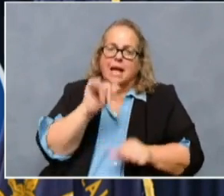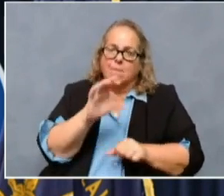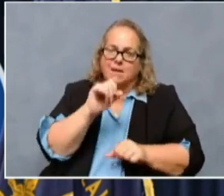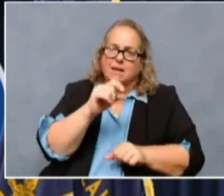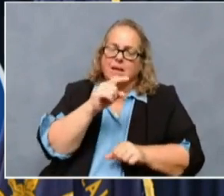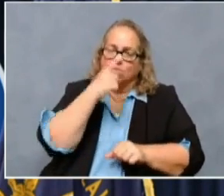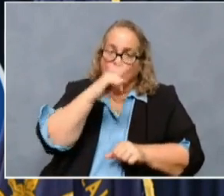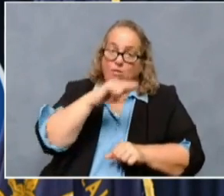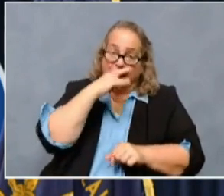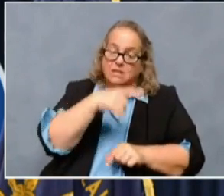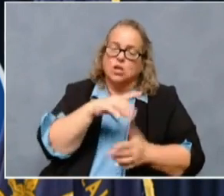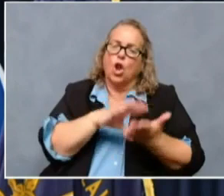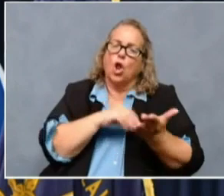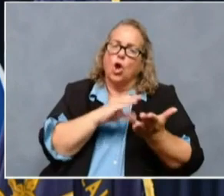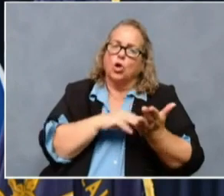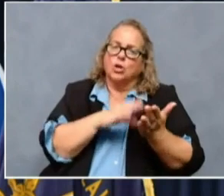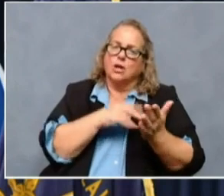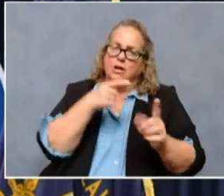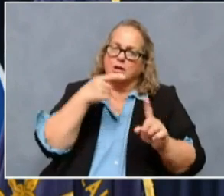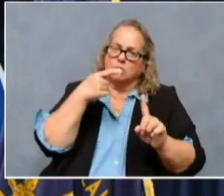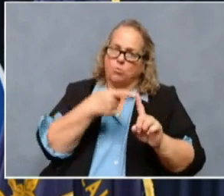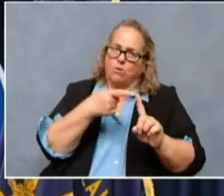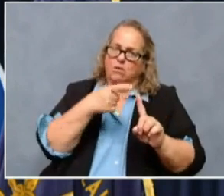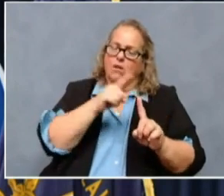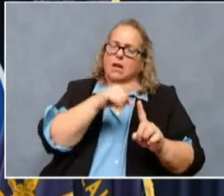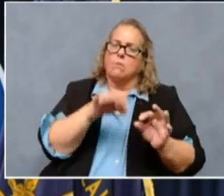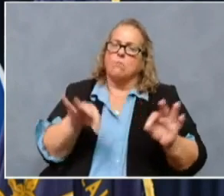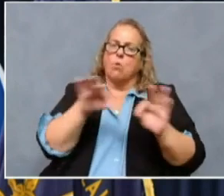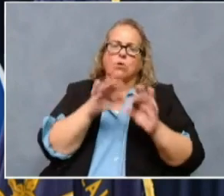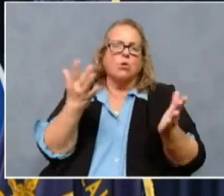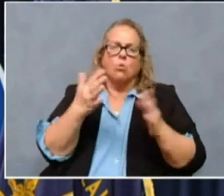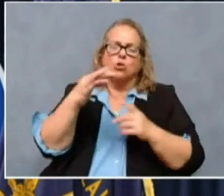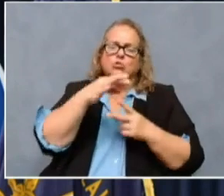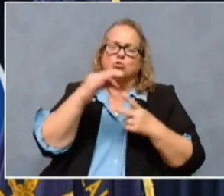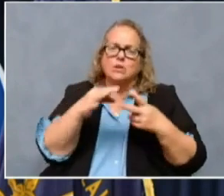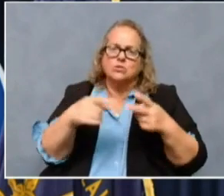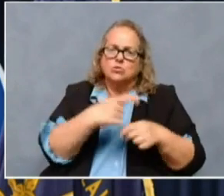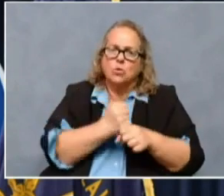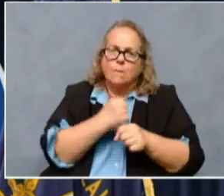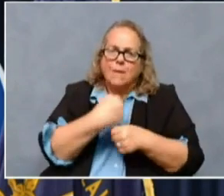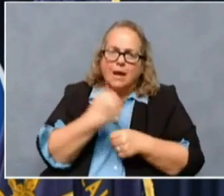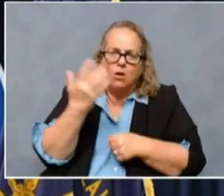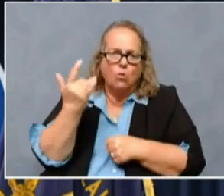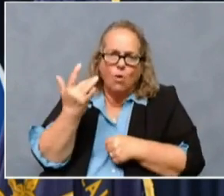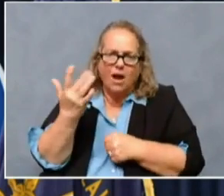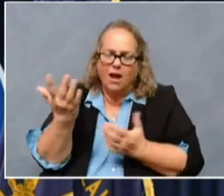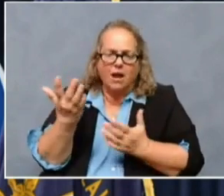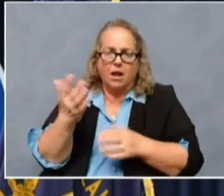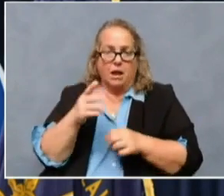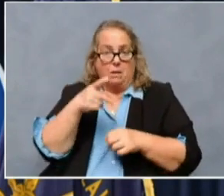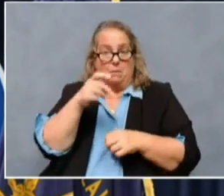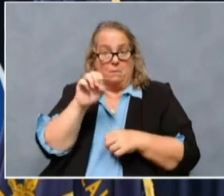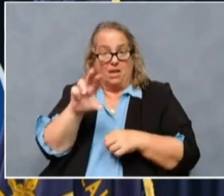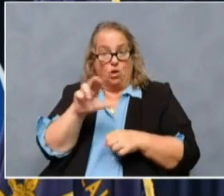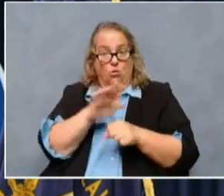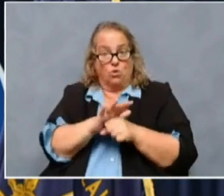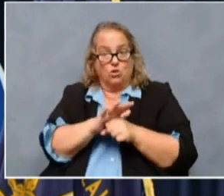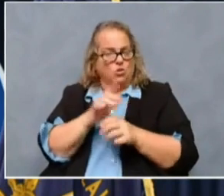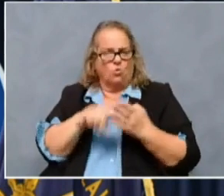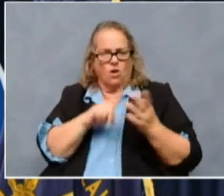learning moment that can be really important about choices they make about peer pressure on what was going on. But